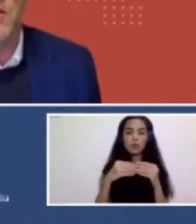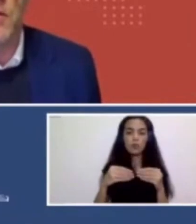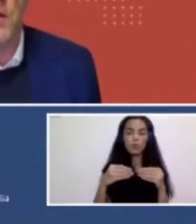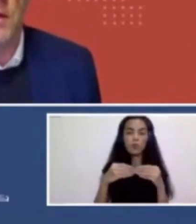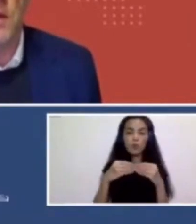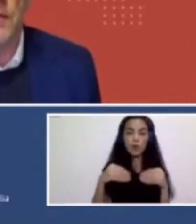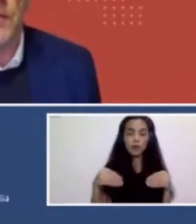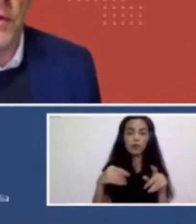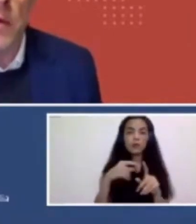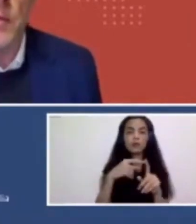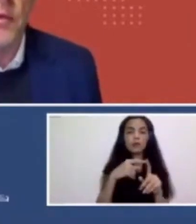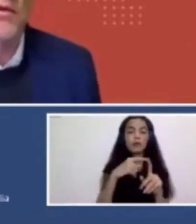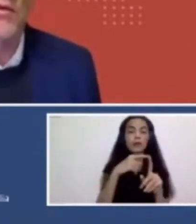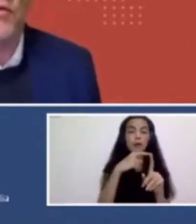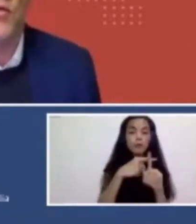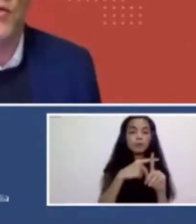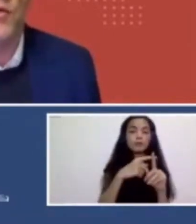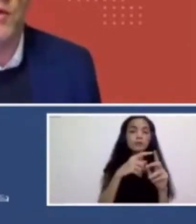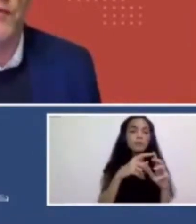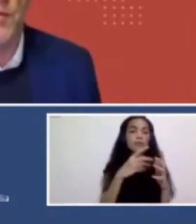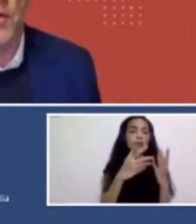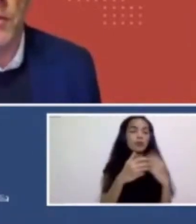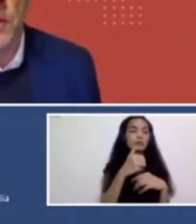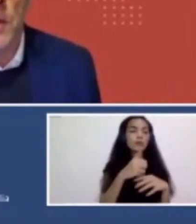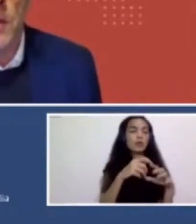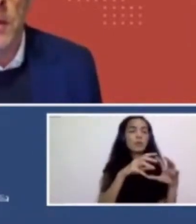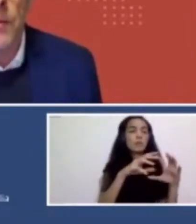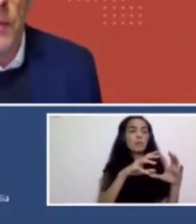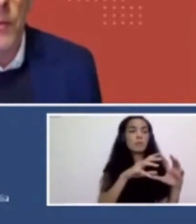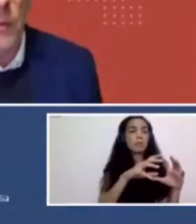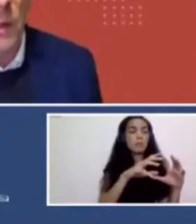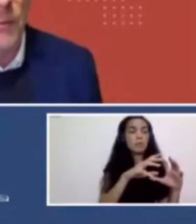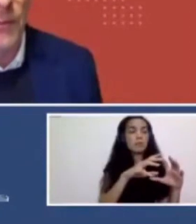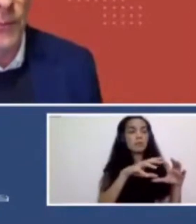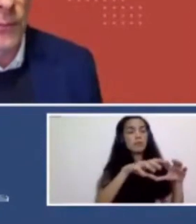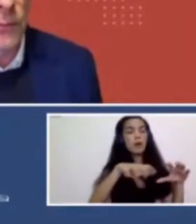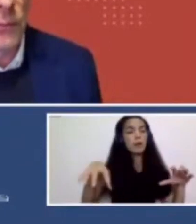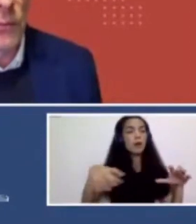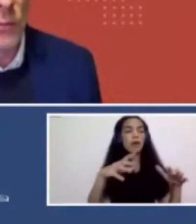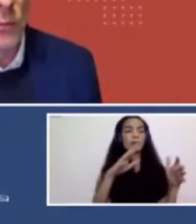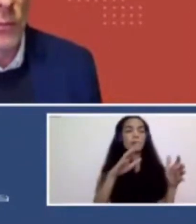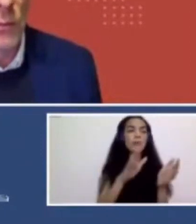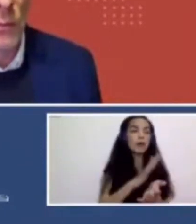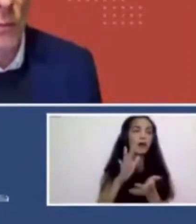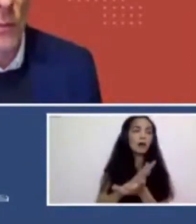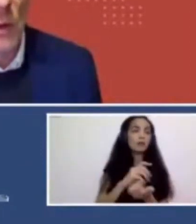of making things using kind of recycled materials or using different modes, you know? So, yeah.